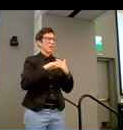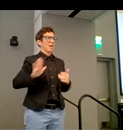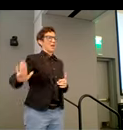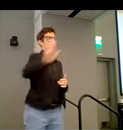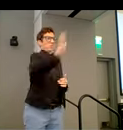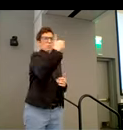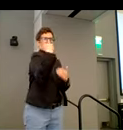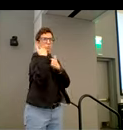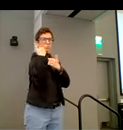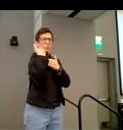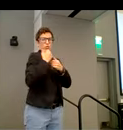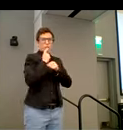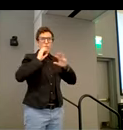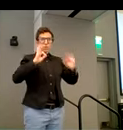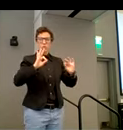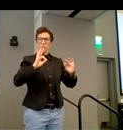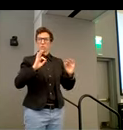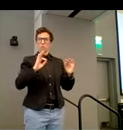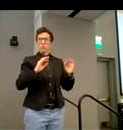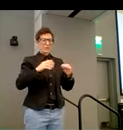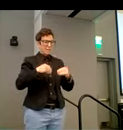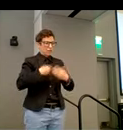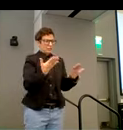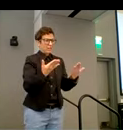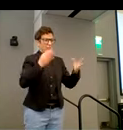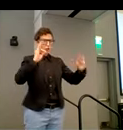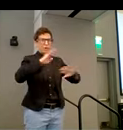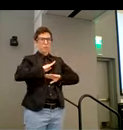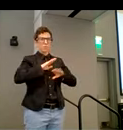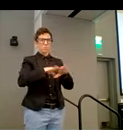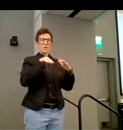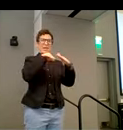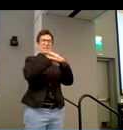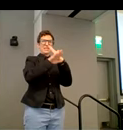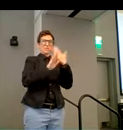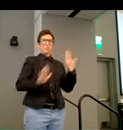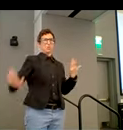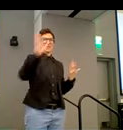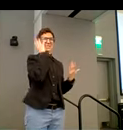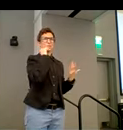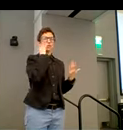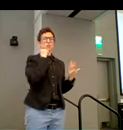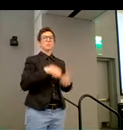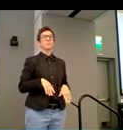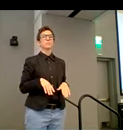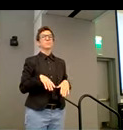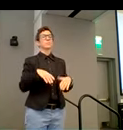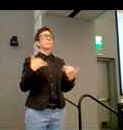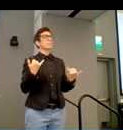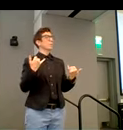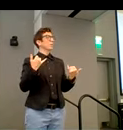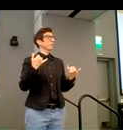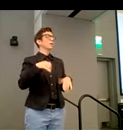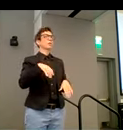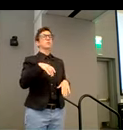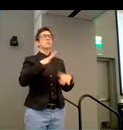is in making sure that they're delivering on accessible experiences. And so what the education looks like, right, you you have your usual,